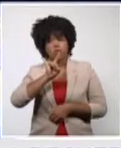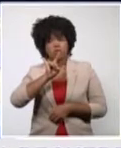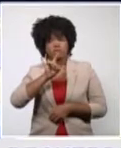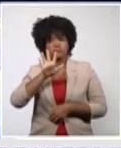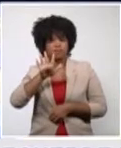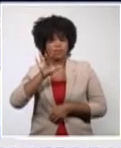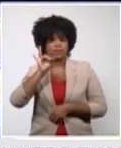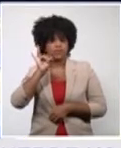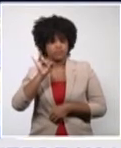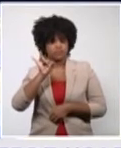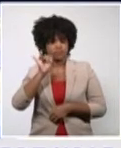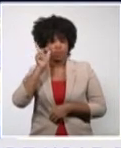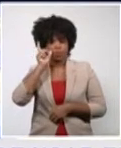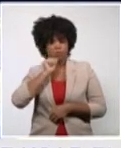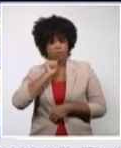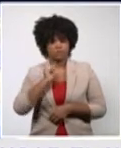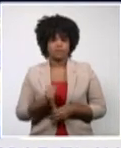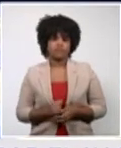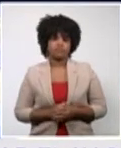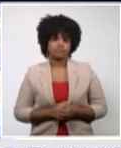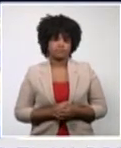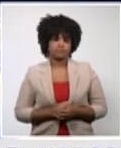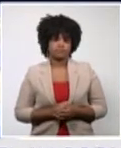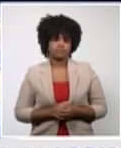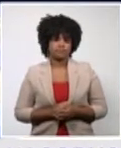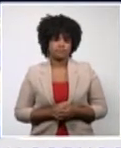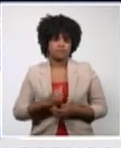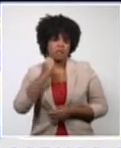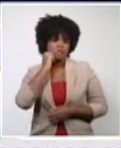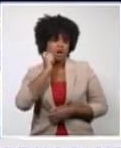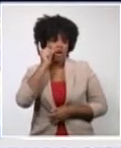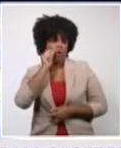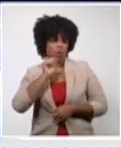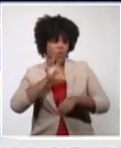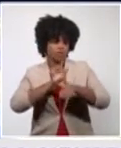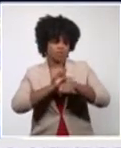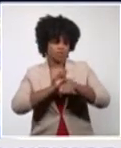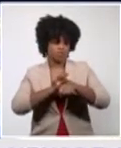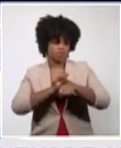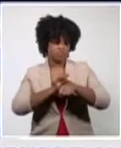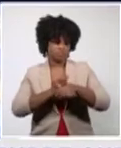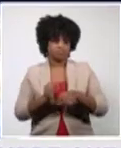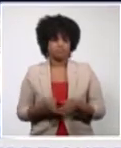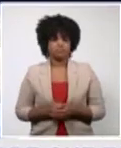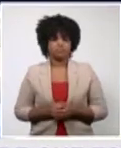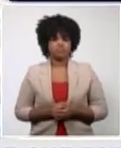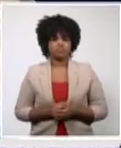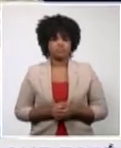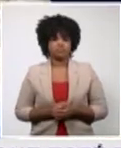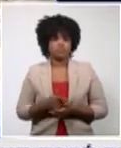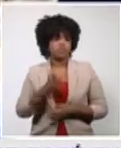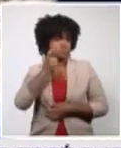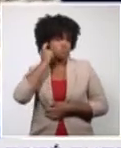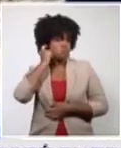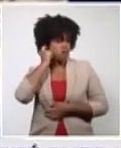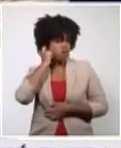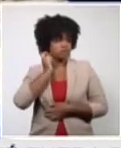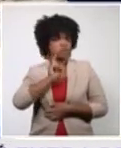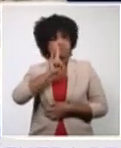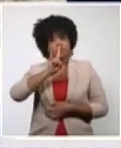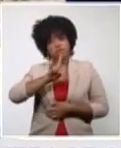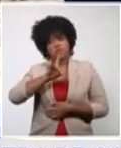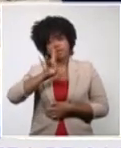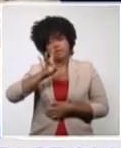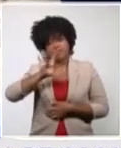957. It is the sex that has a greater amount of confirmed cases. The female sex with